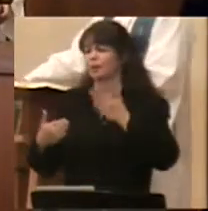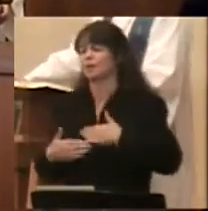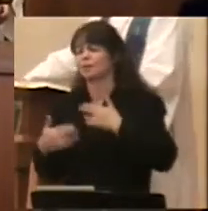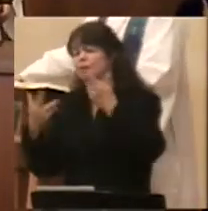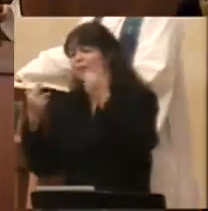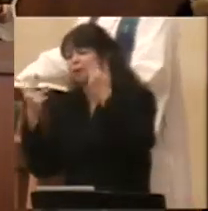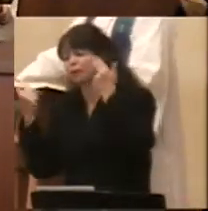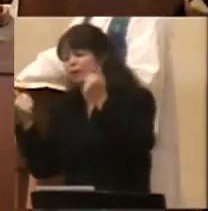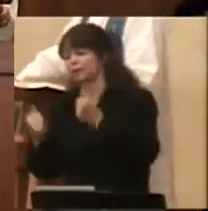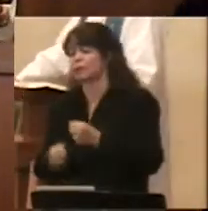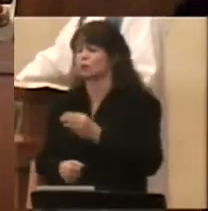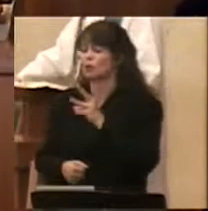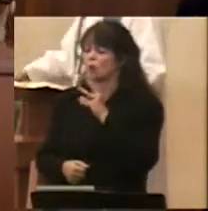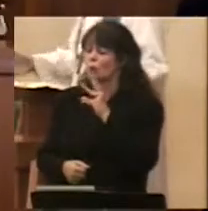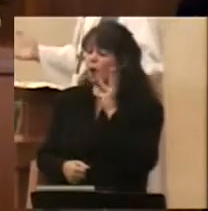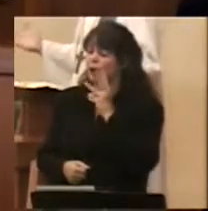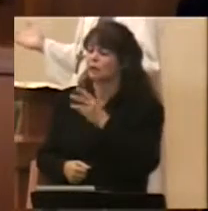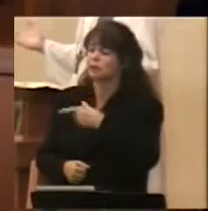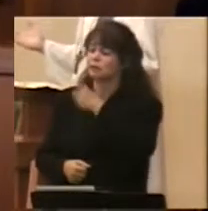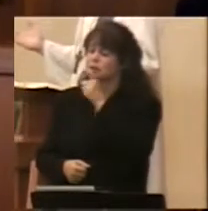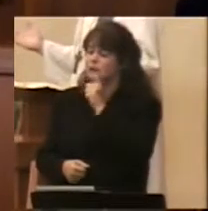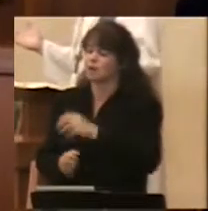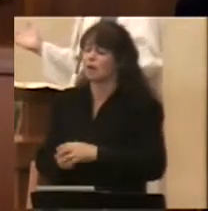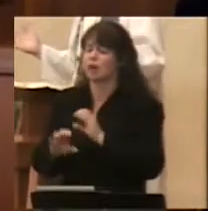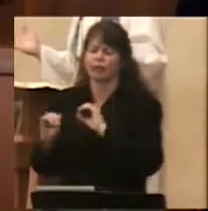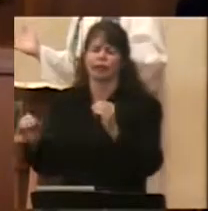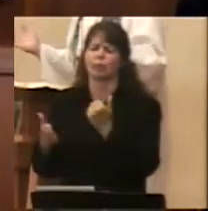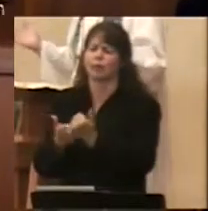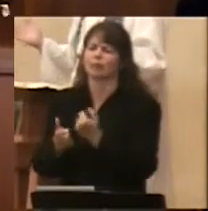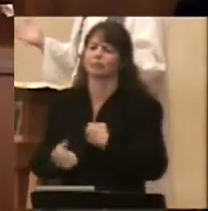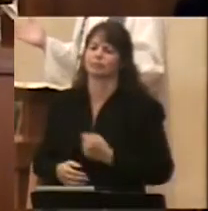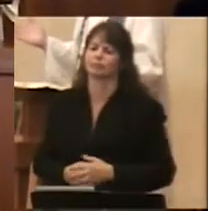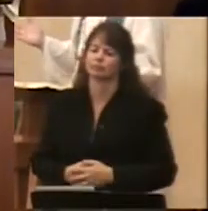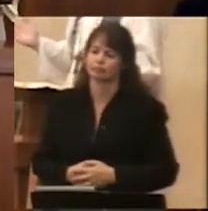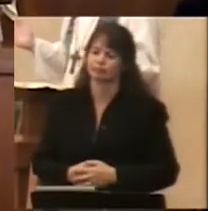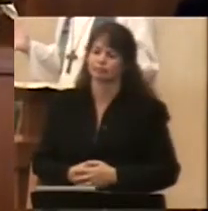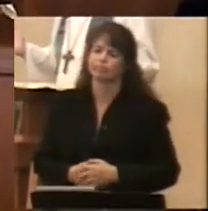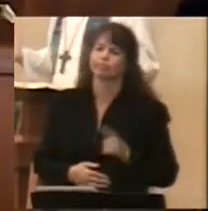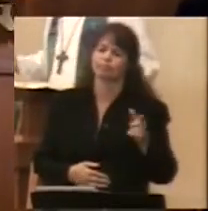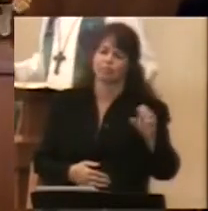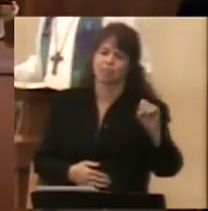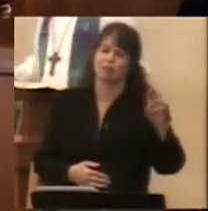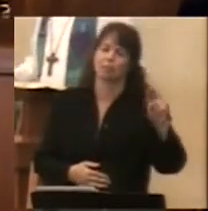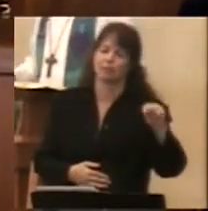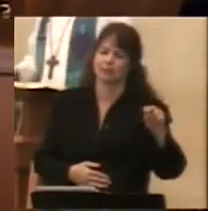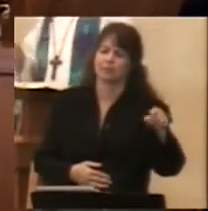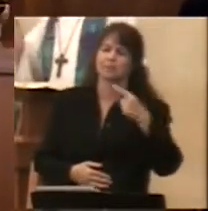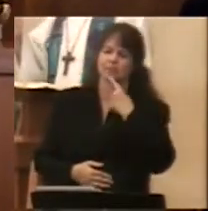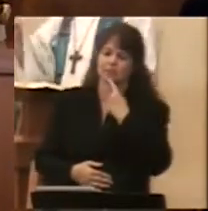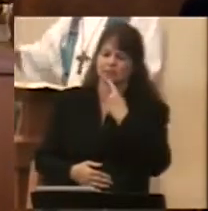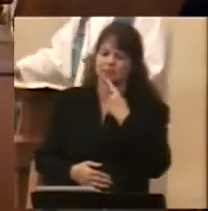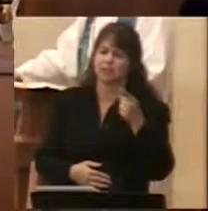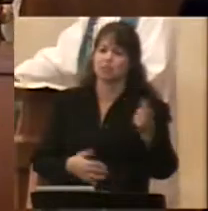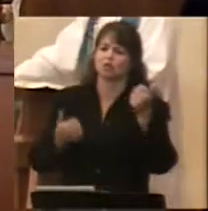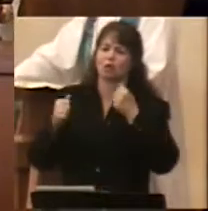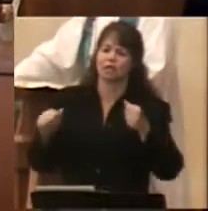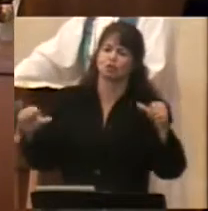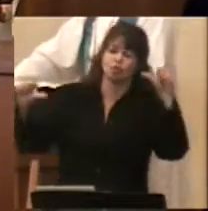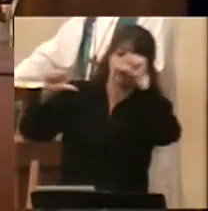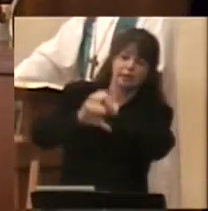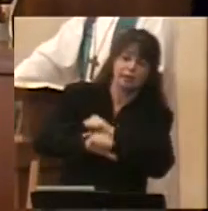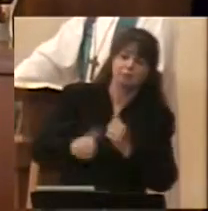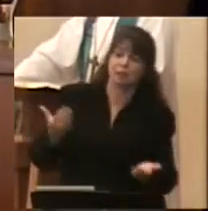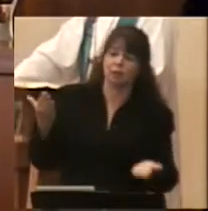body with wine. And here we can see that Solomon even tried drunkenness,